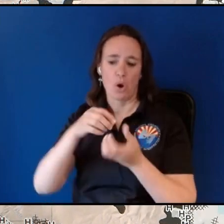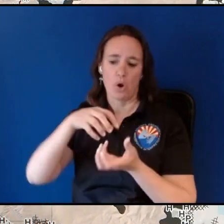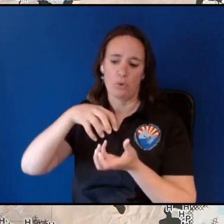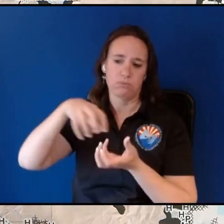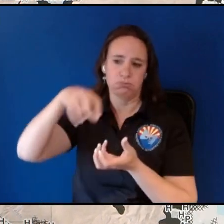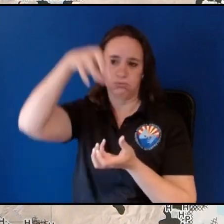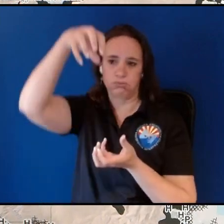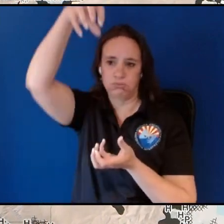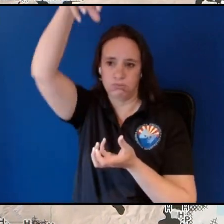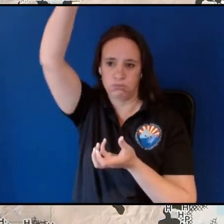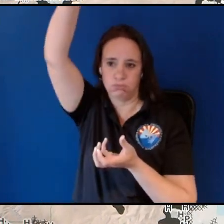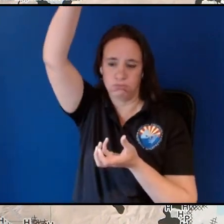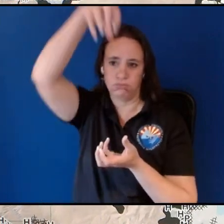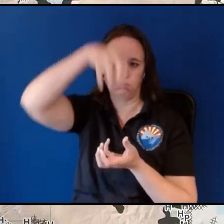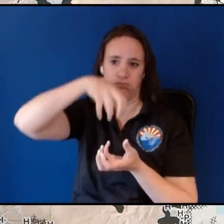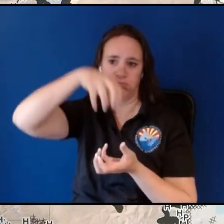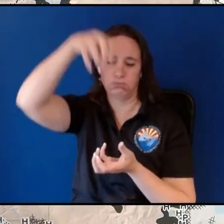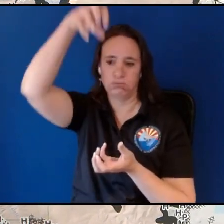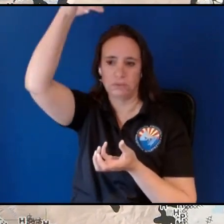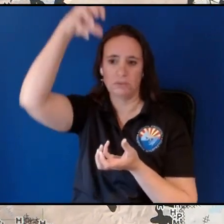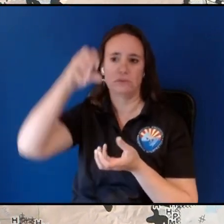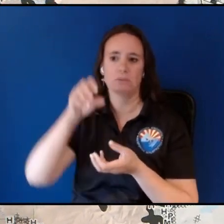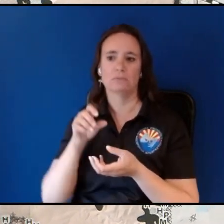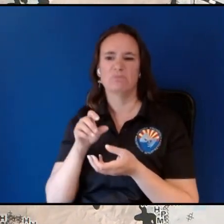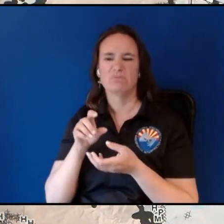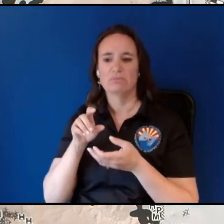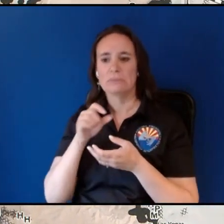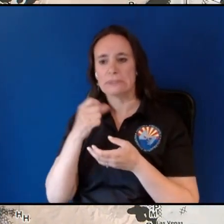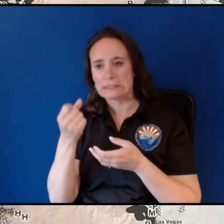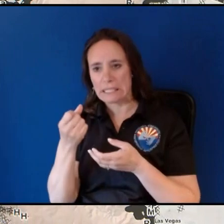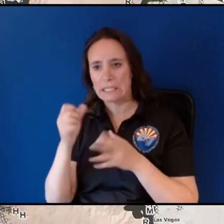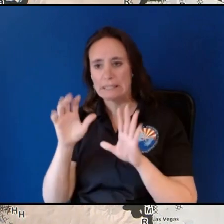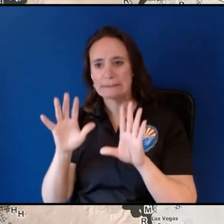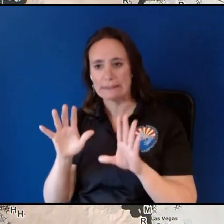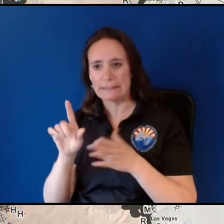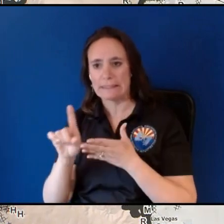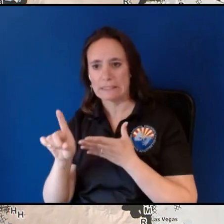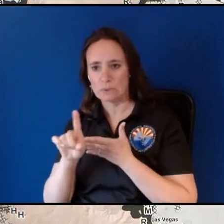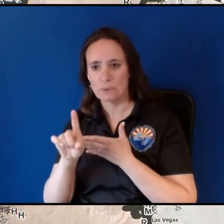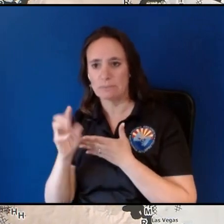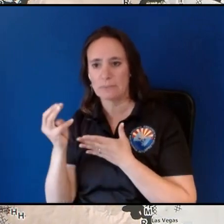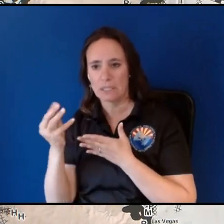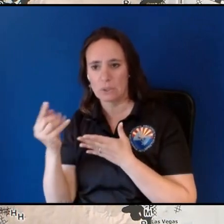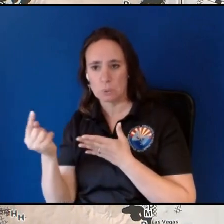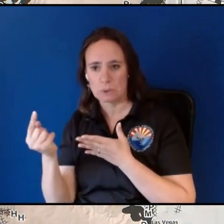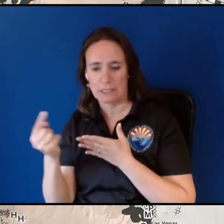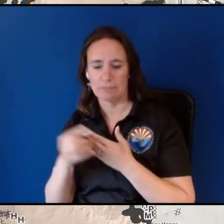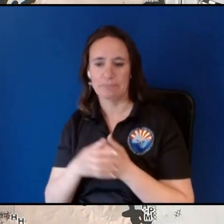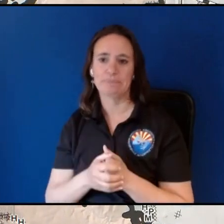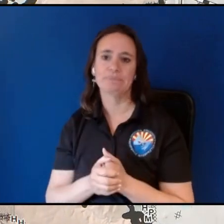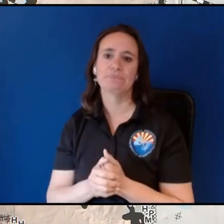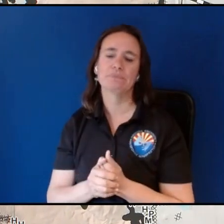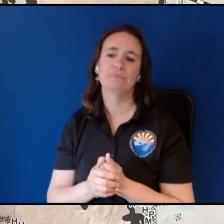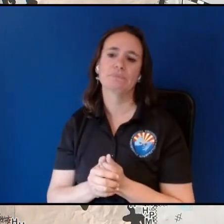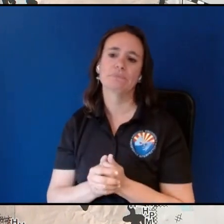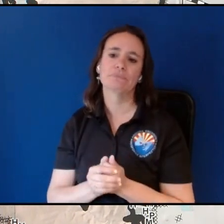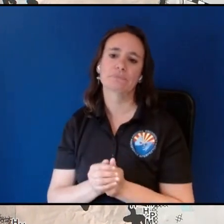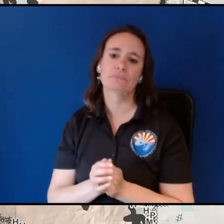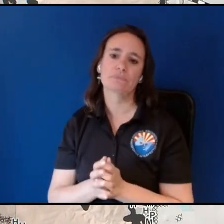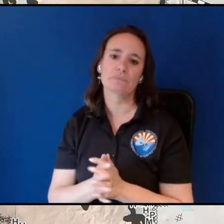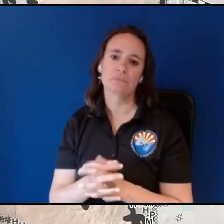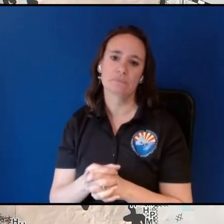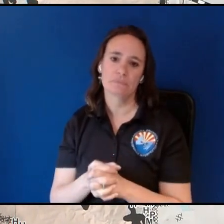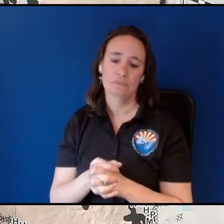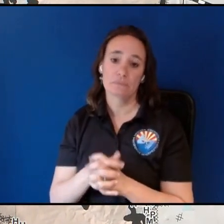plumes as we head into the weekend and early next week i will touch on it uh just because you might be